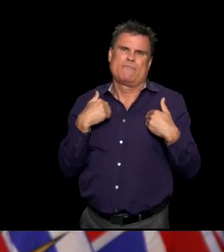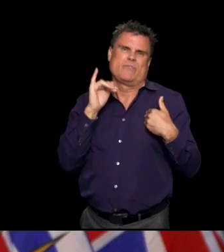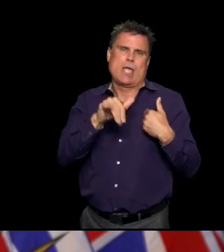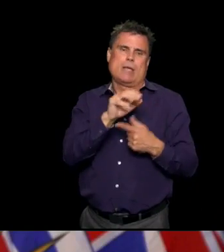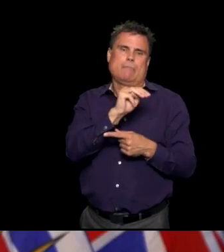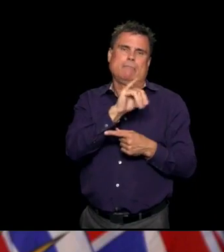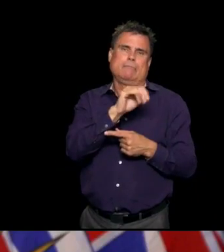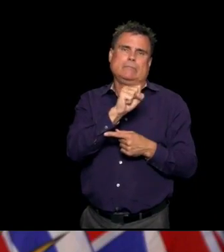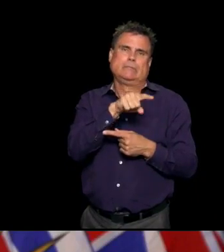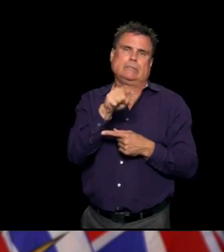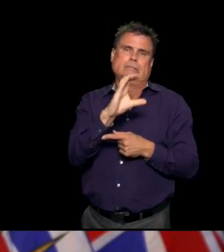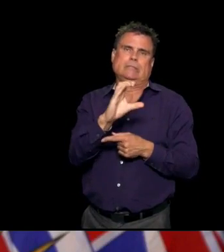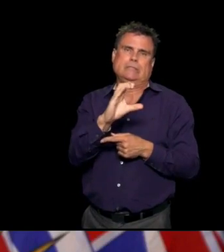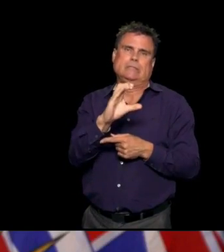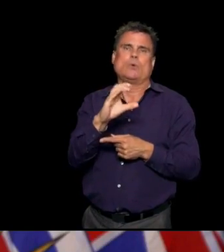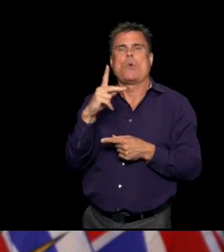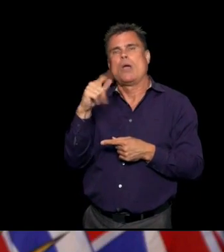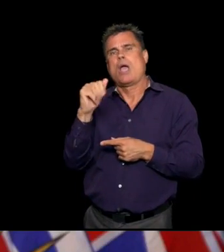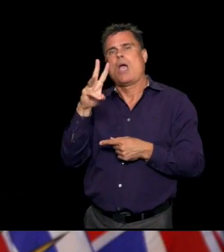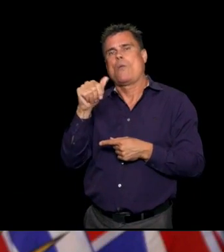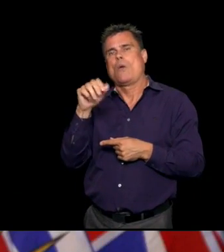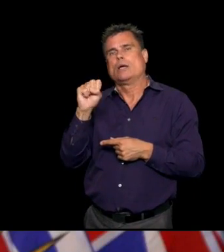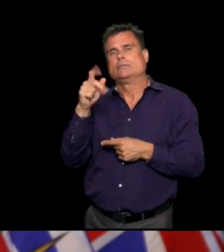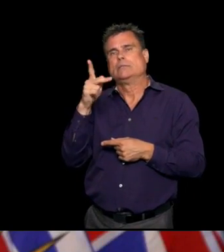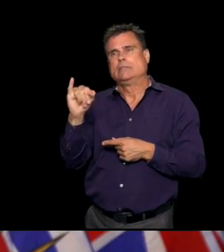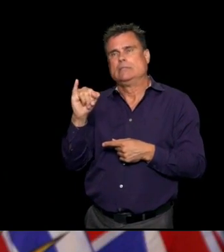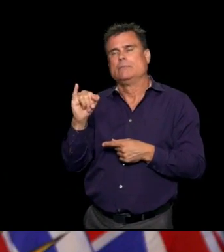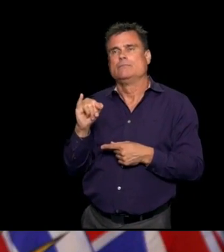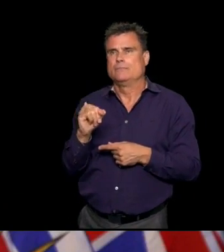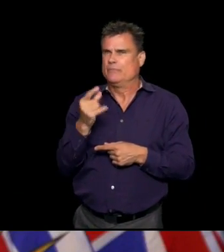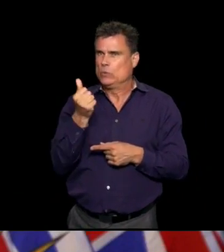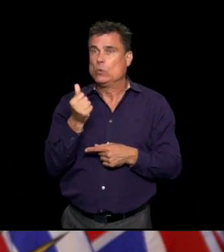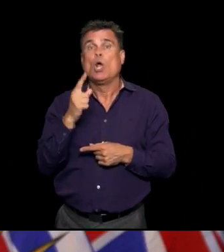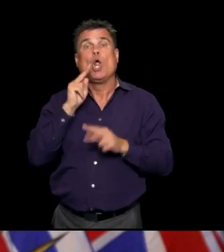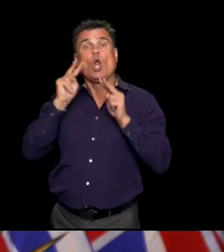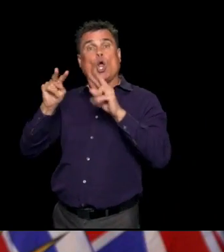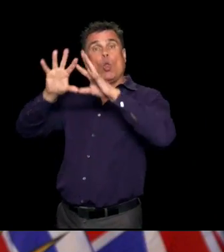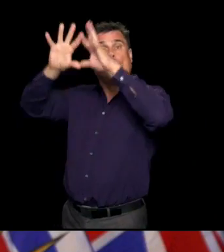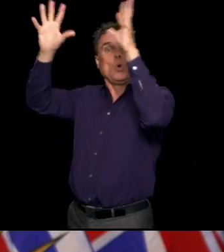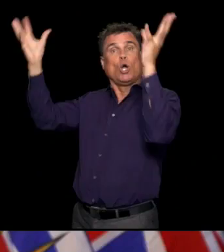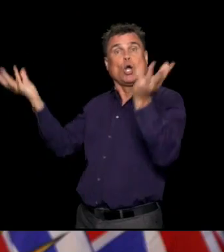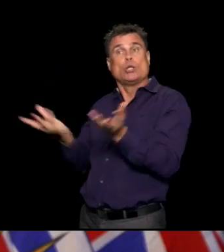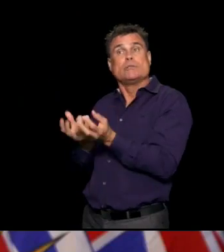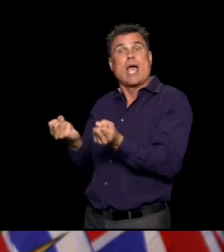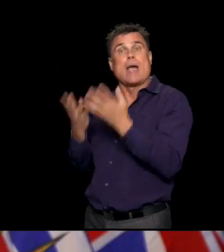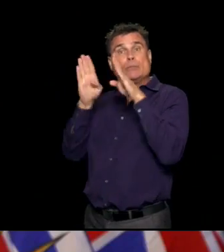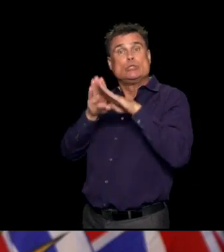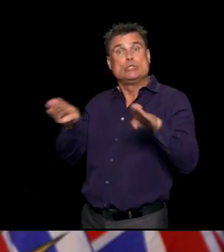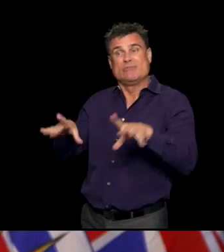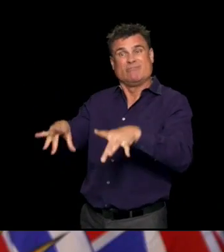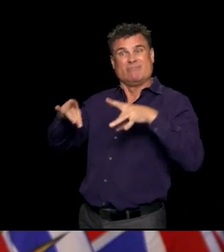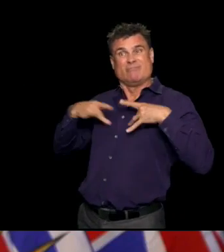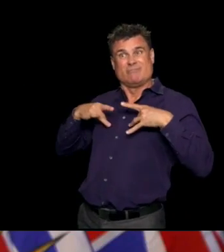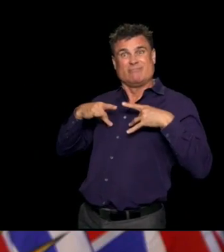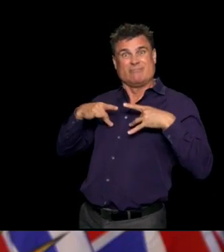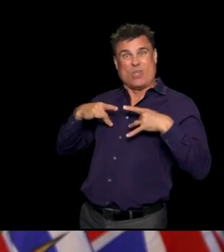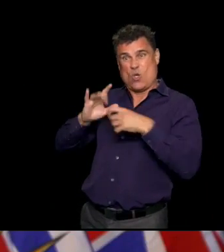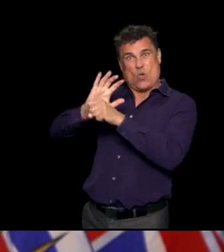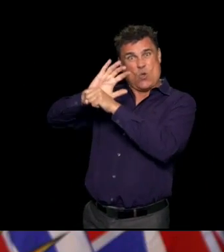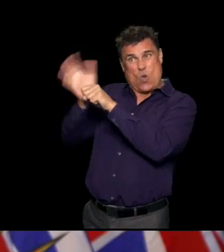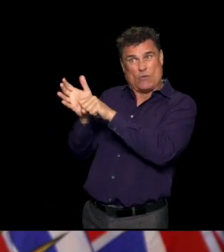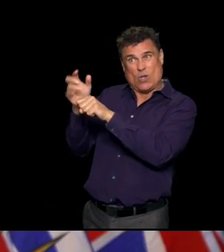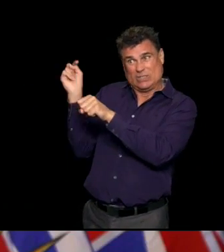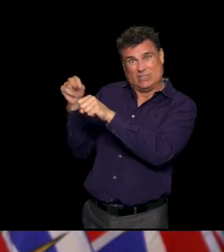the children that we've seen around the world that have had COVID, there are still very small numbers of this associated with that. And is,